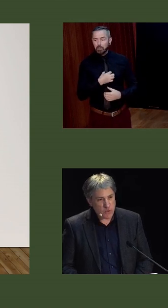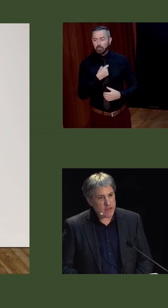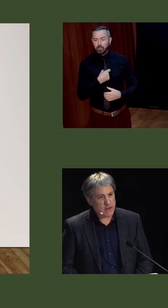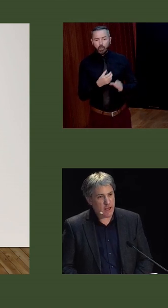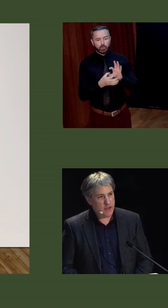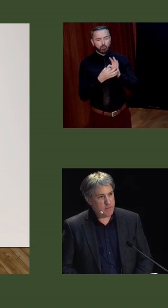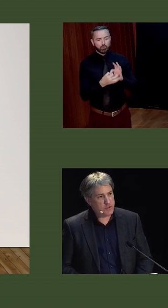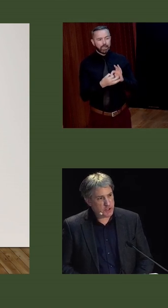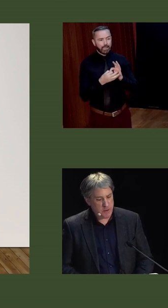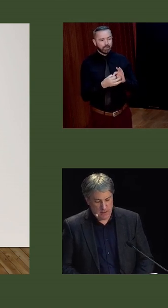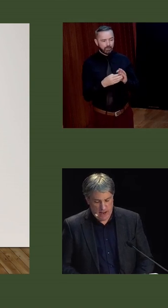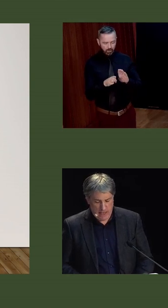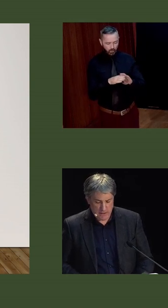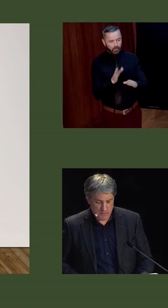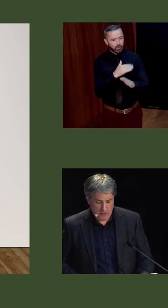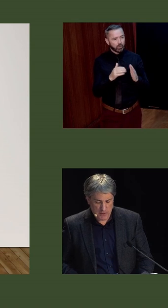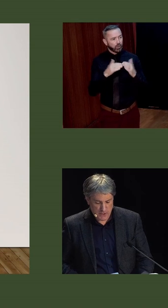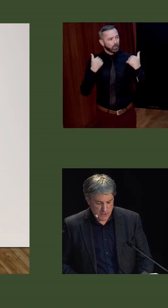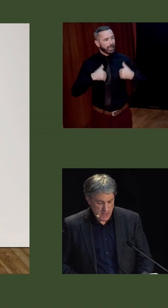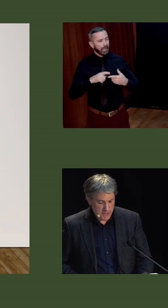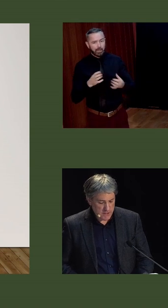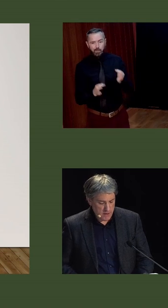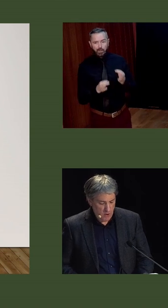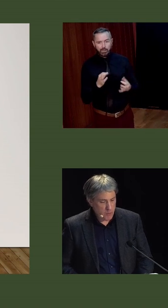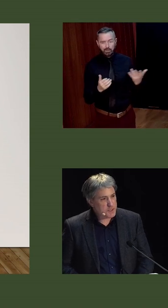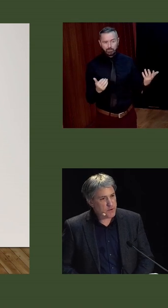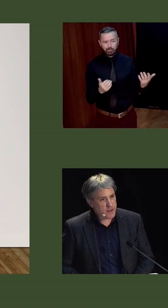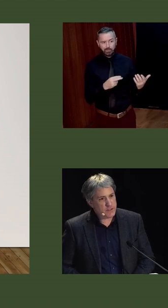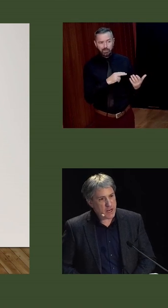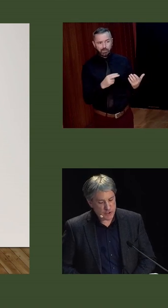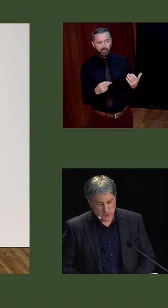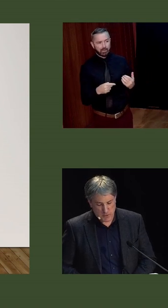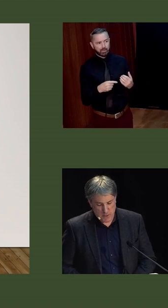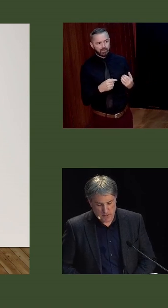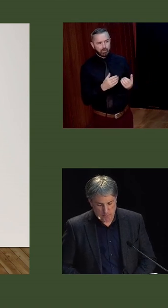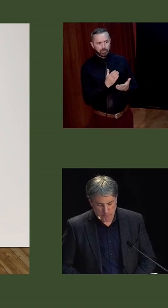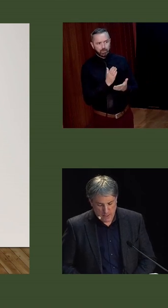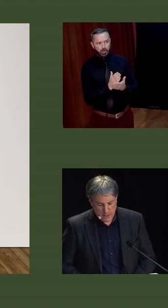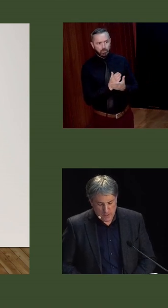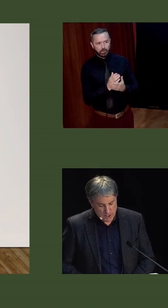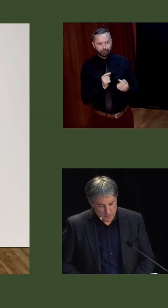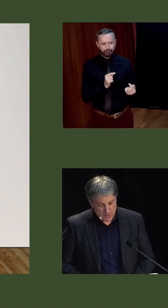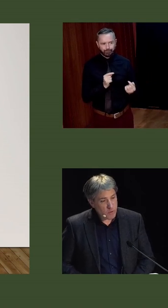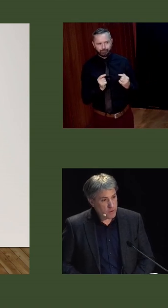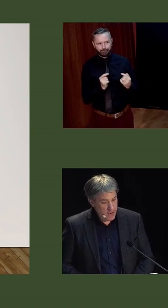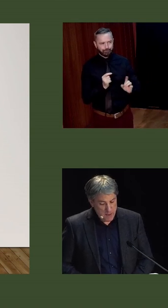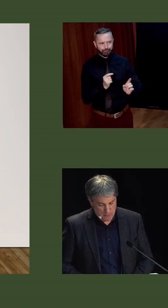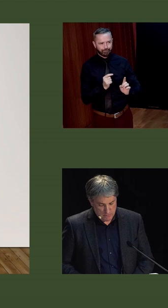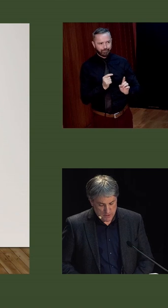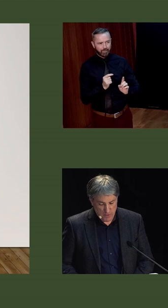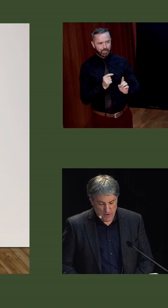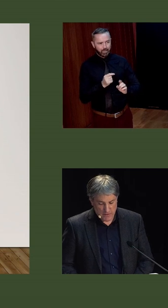between churchmen and politicians did not always prevent tensions between them. The bishops